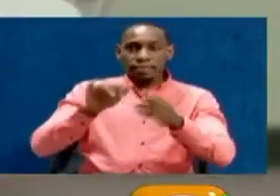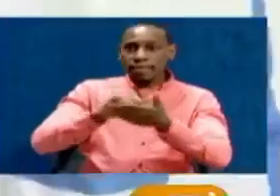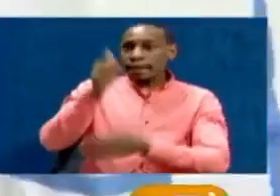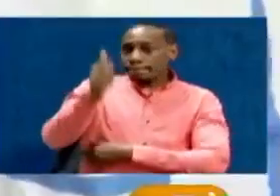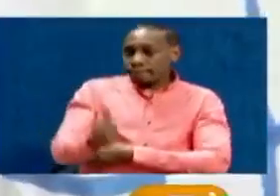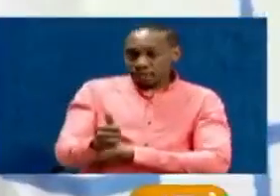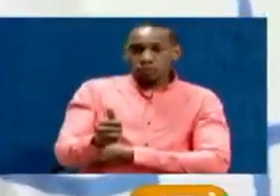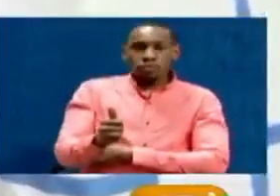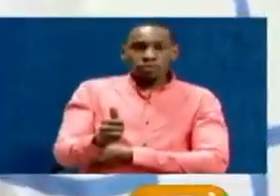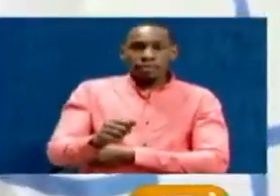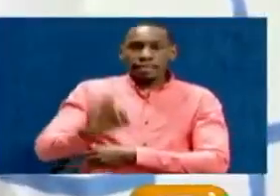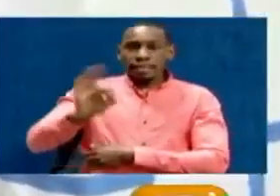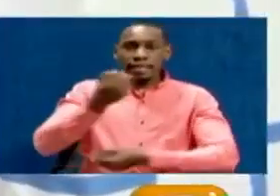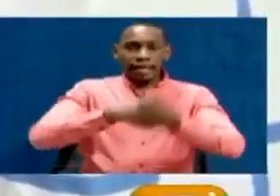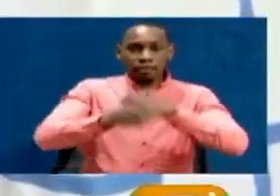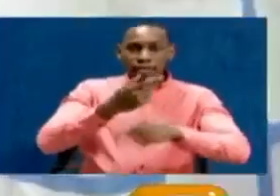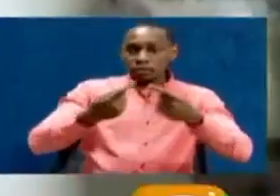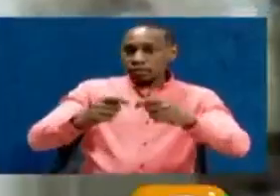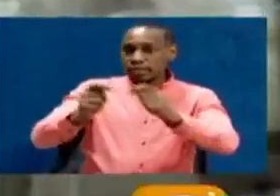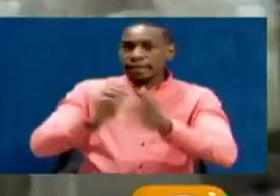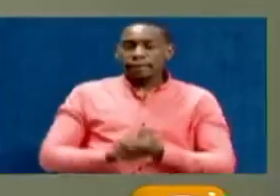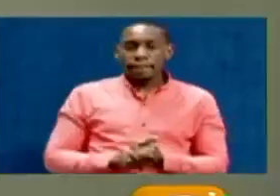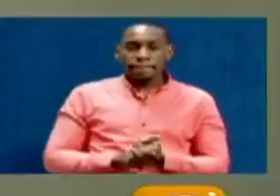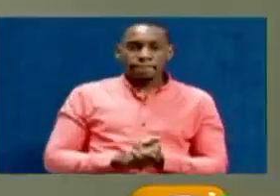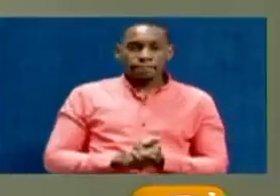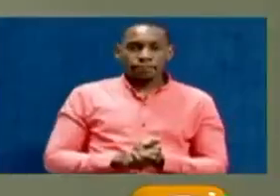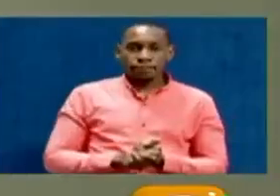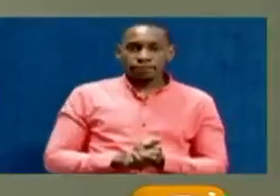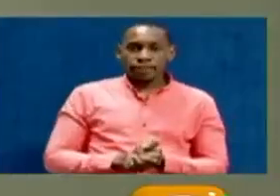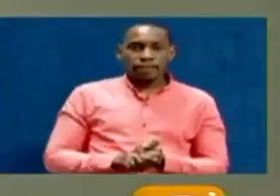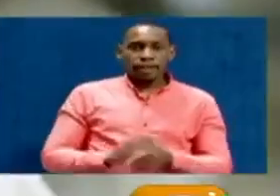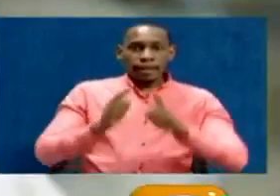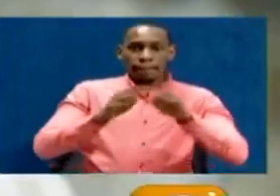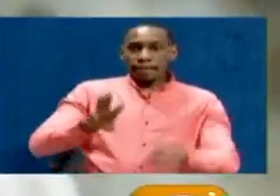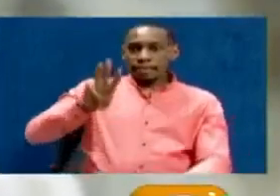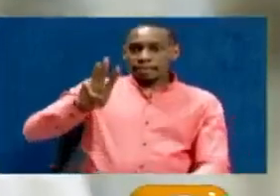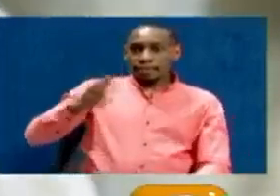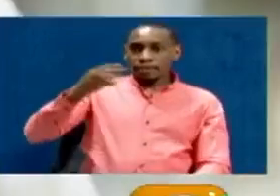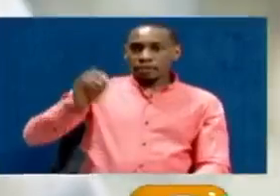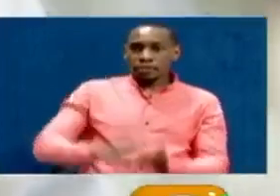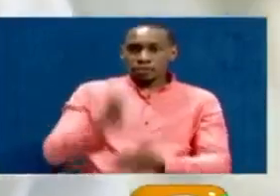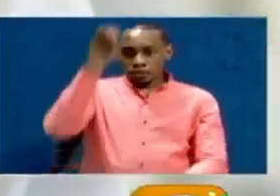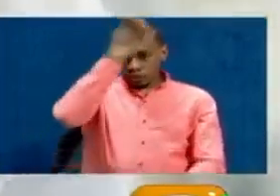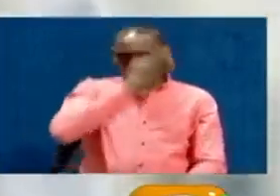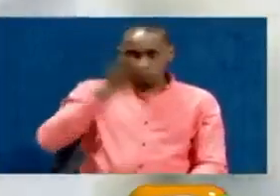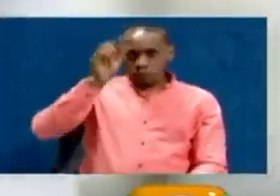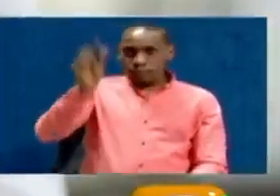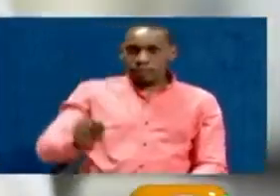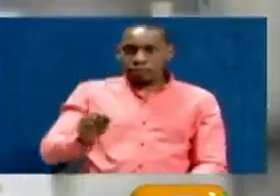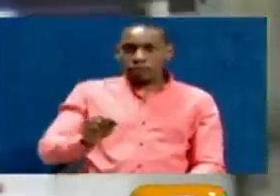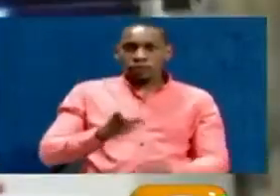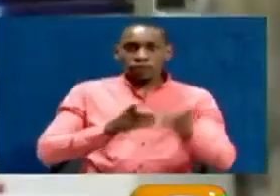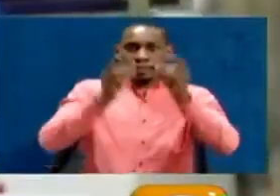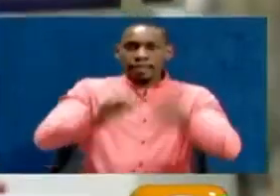that it has not yet entered first three clinical trials. But WHO's Europe's regional director, Hans Klug,